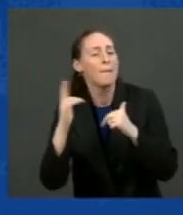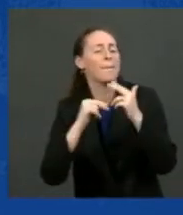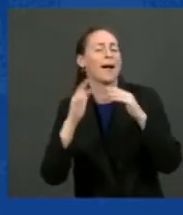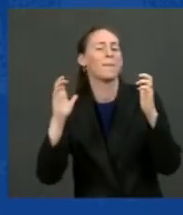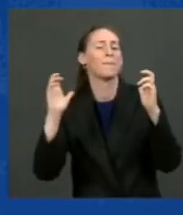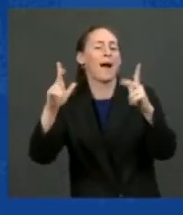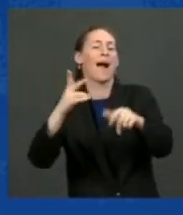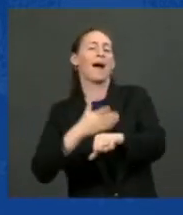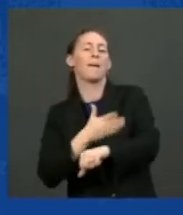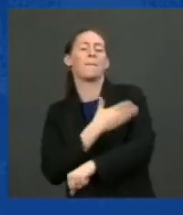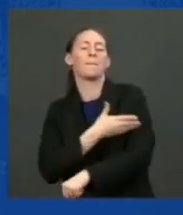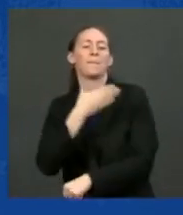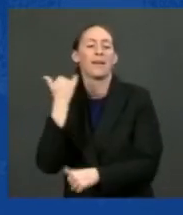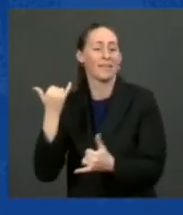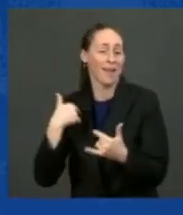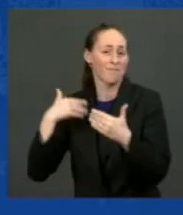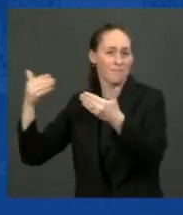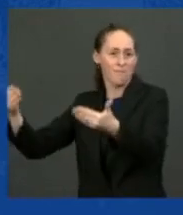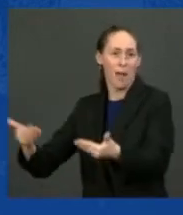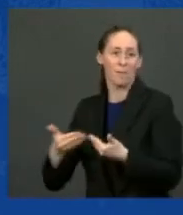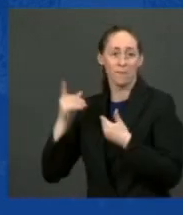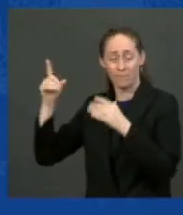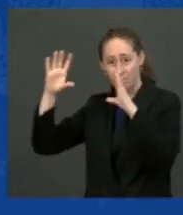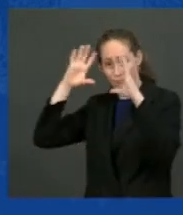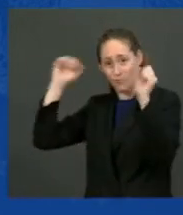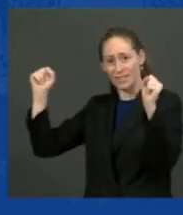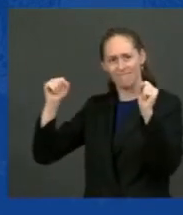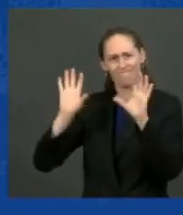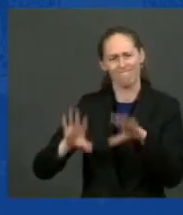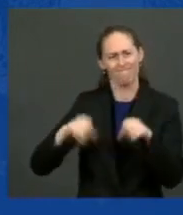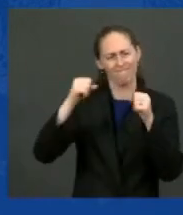who is paving the way, President Joe Biden.